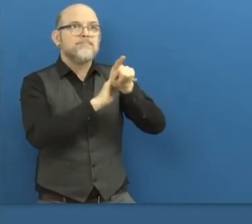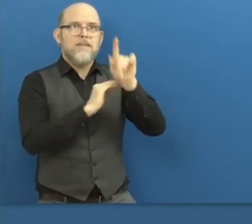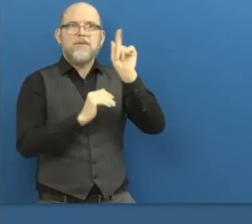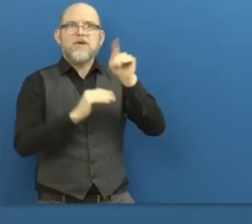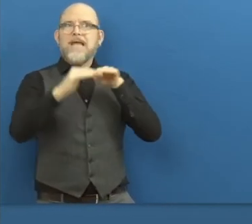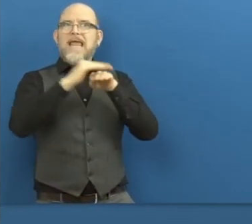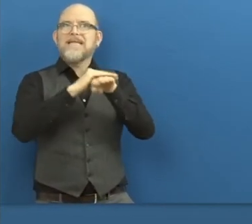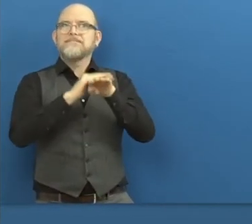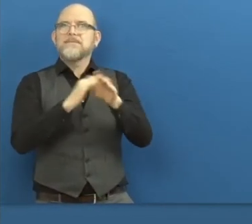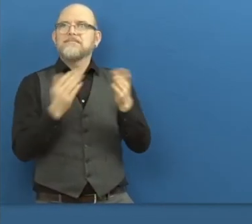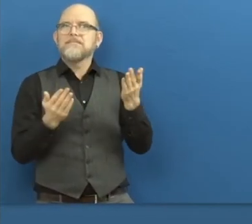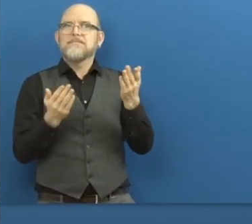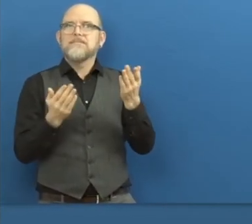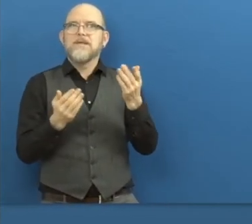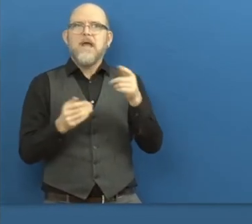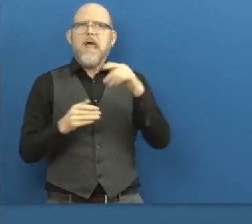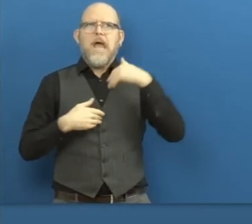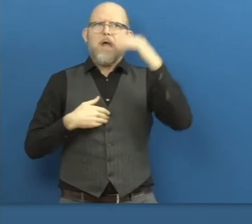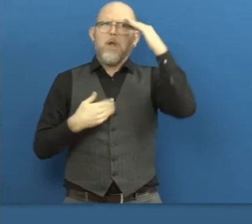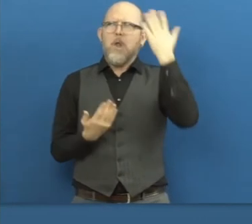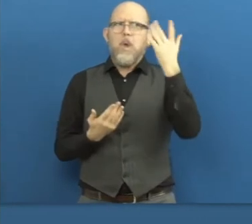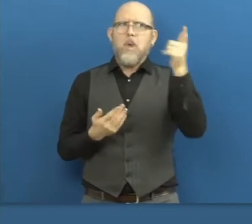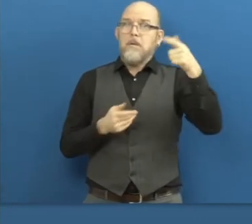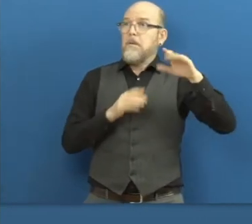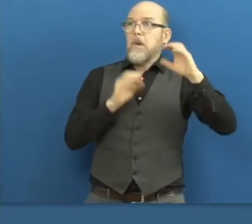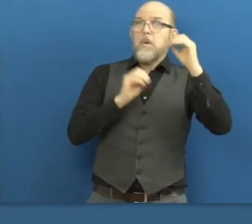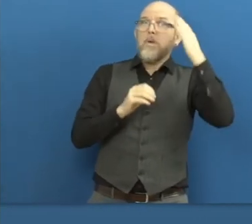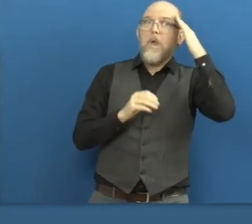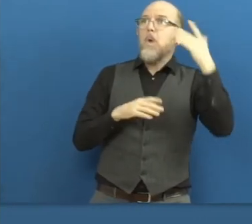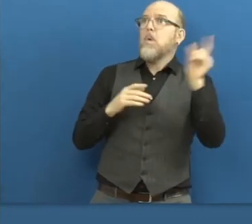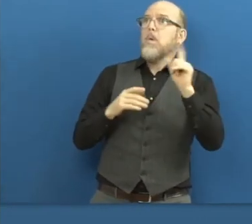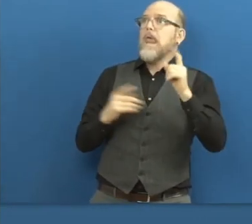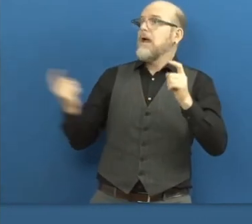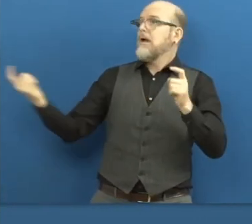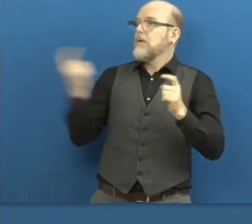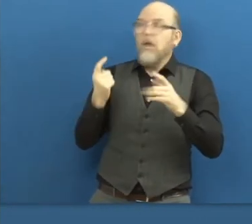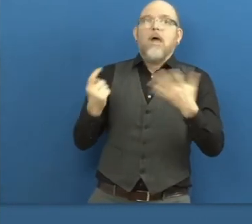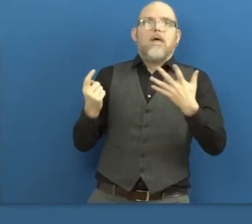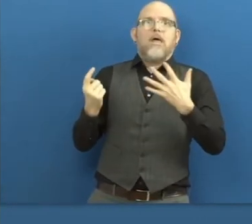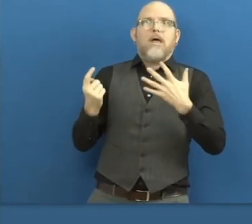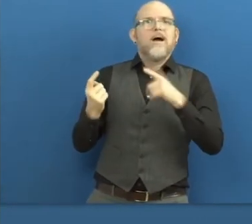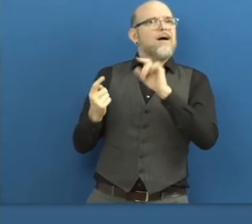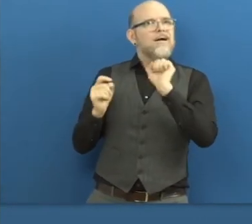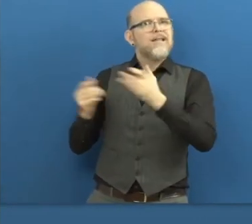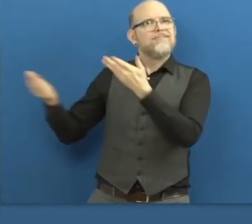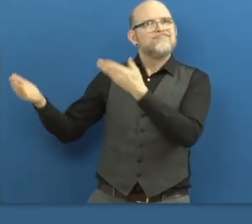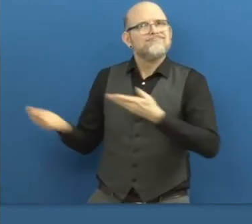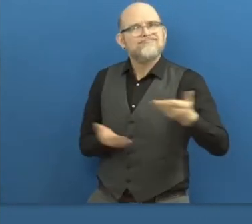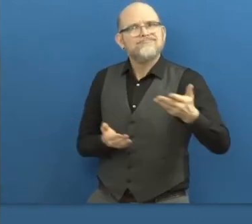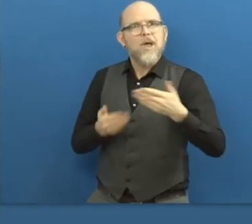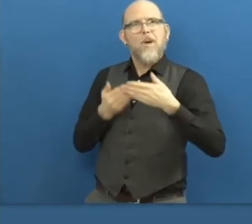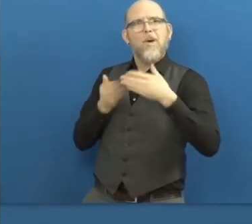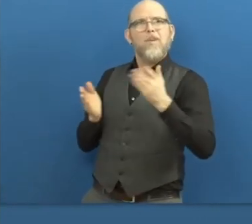your party, so you better be prepared to meet the widest range of human characteristics that are